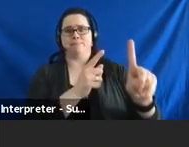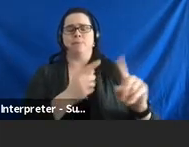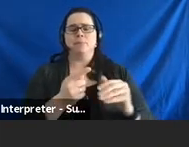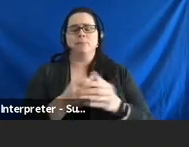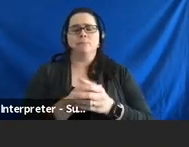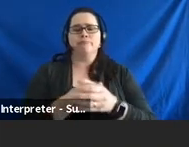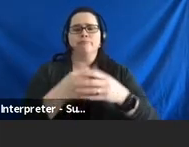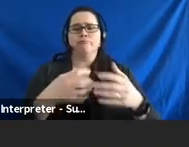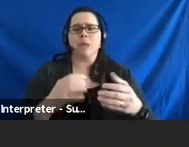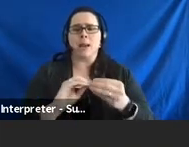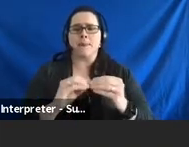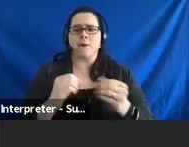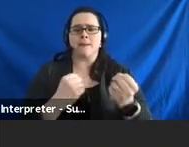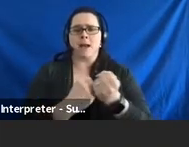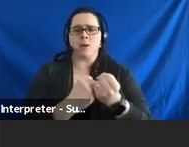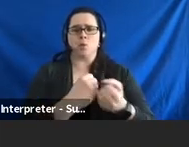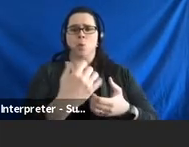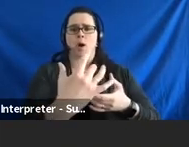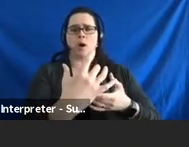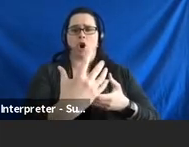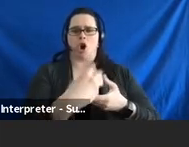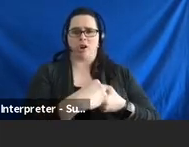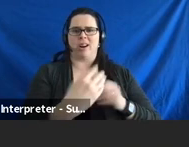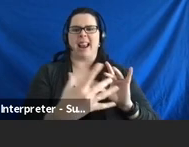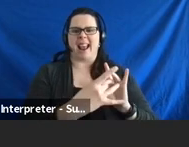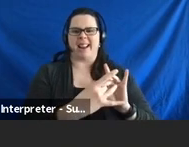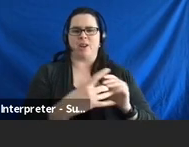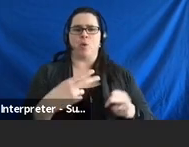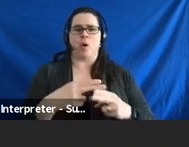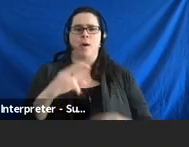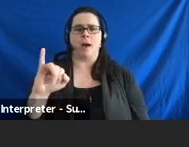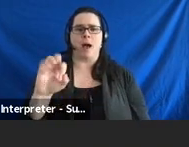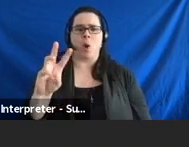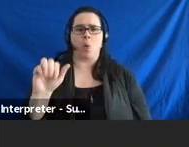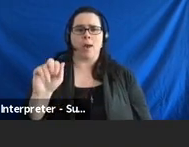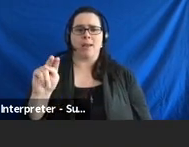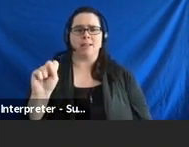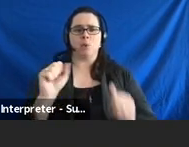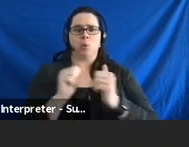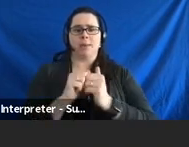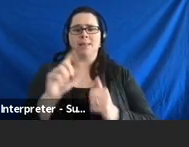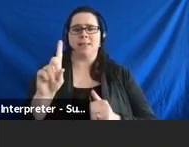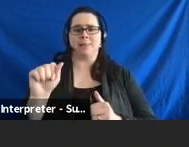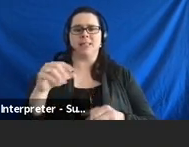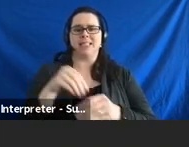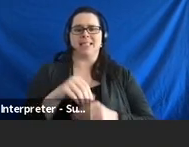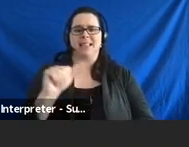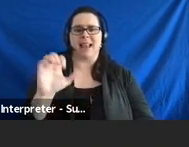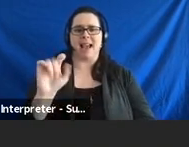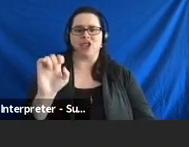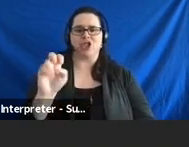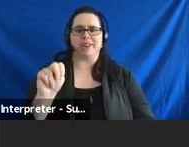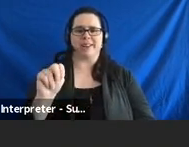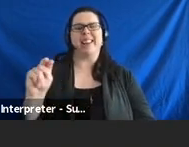the number of advocates that are connected in our, what we call our Iowans with Disabilities in Action Network, which is basically a